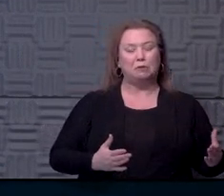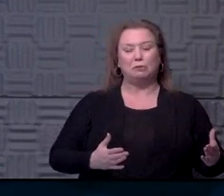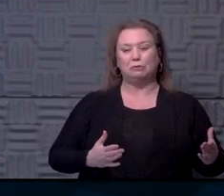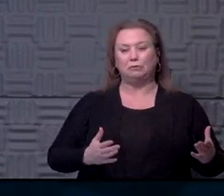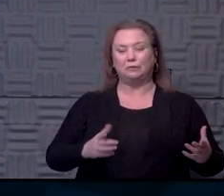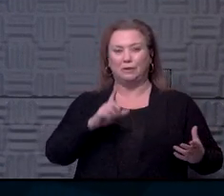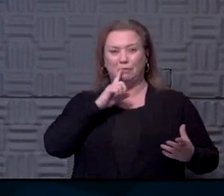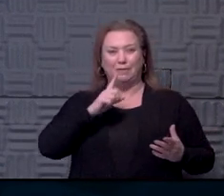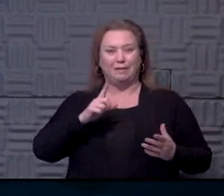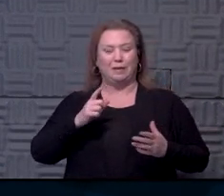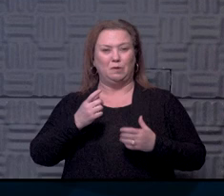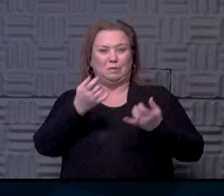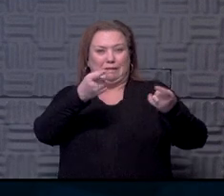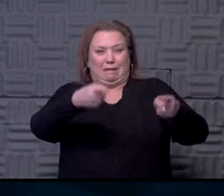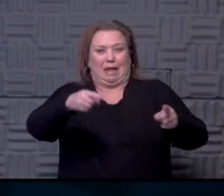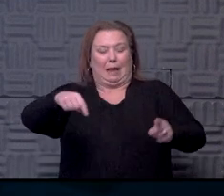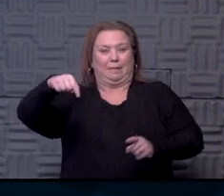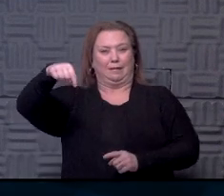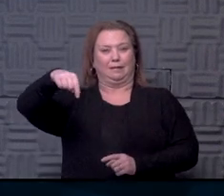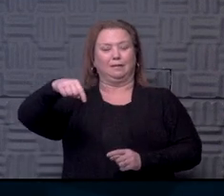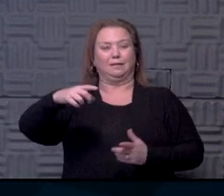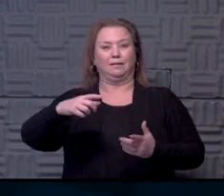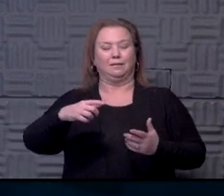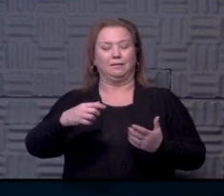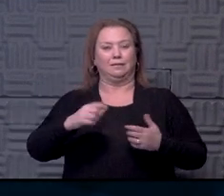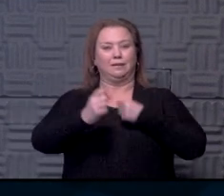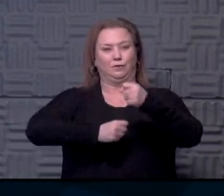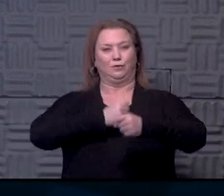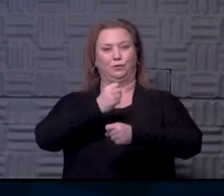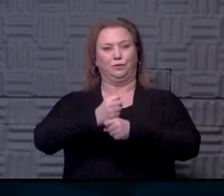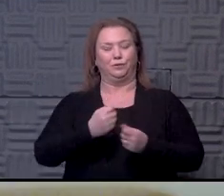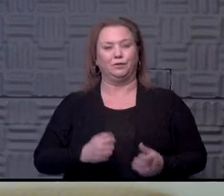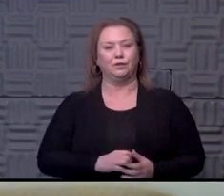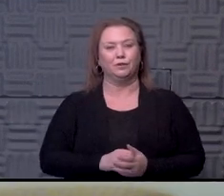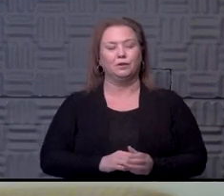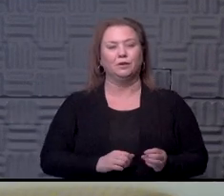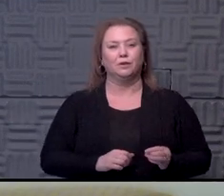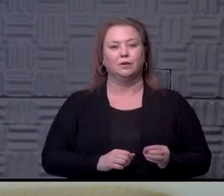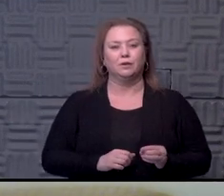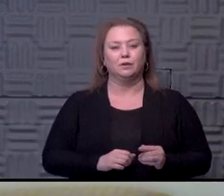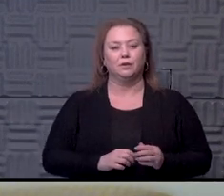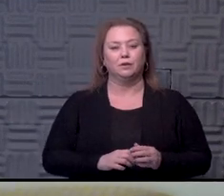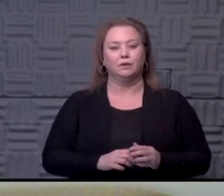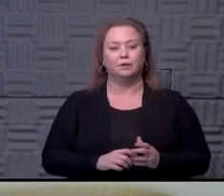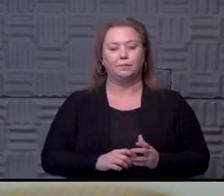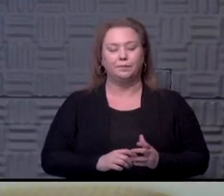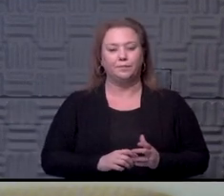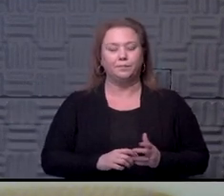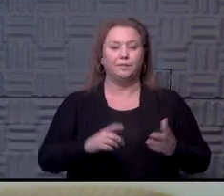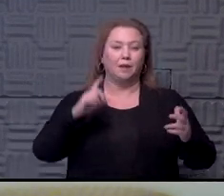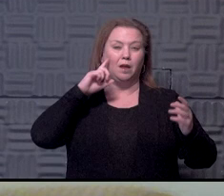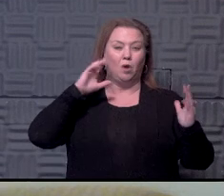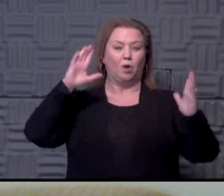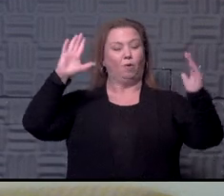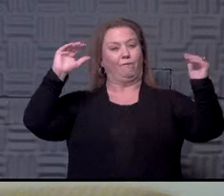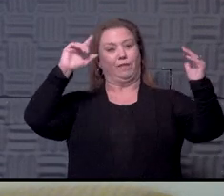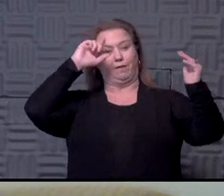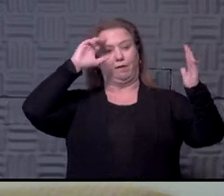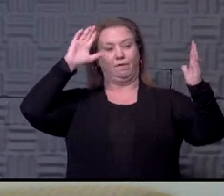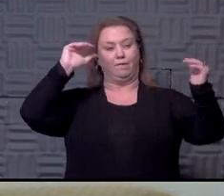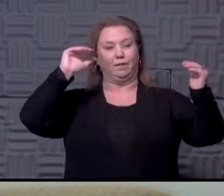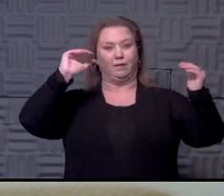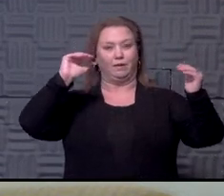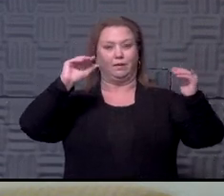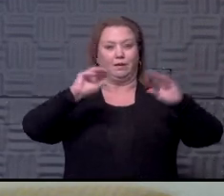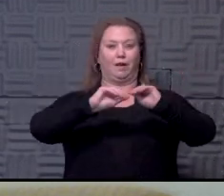around the ballpark this year as the season progresses? I think it'll be hopefully in terms of